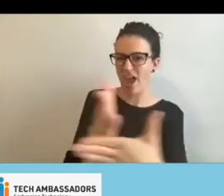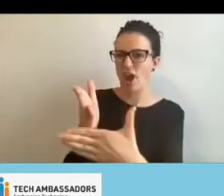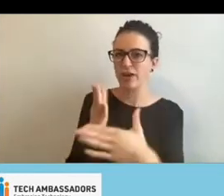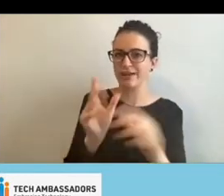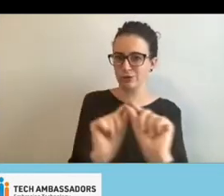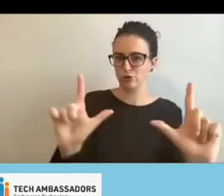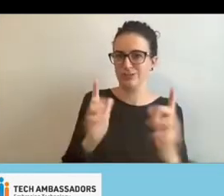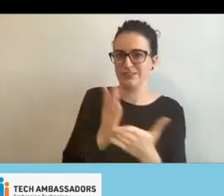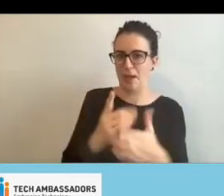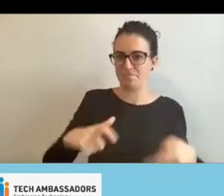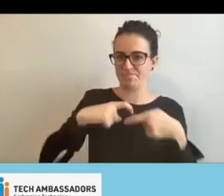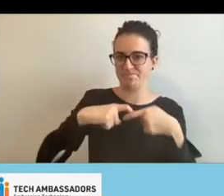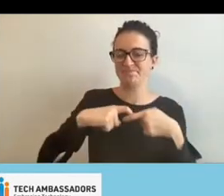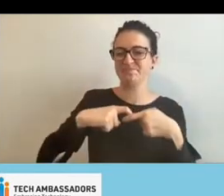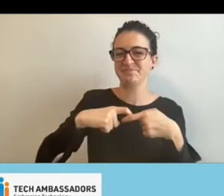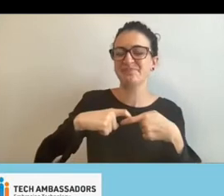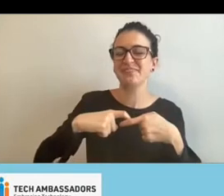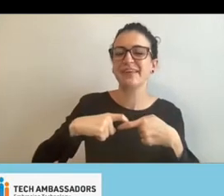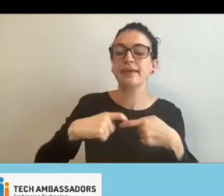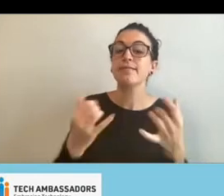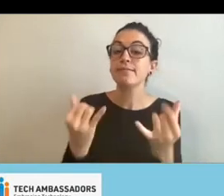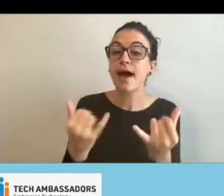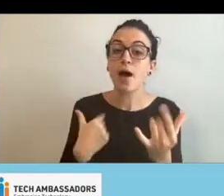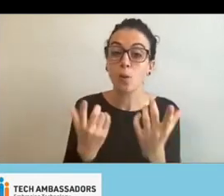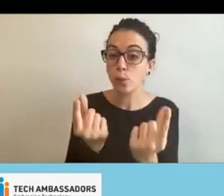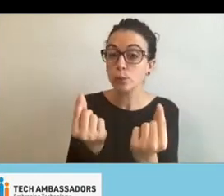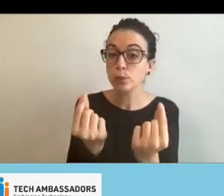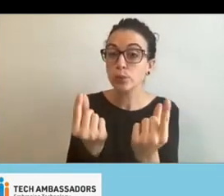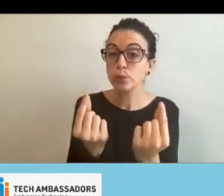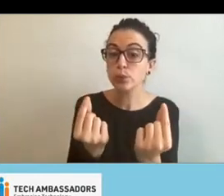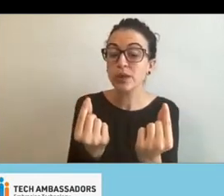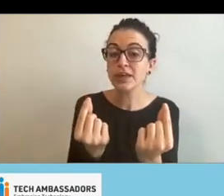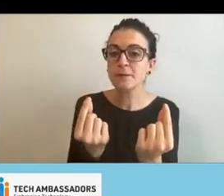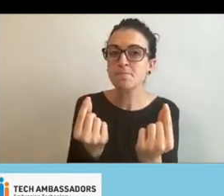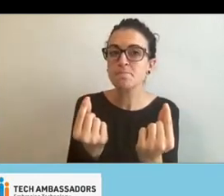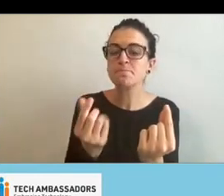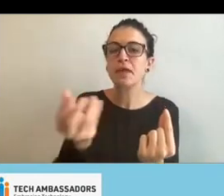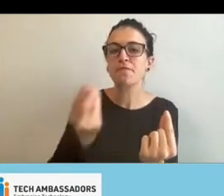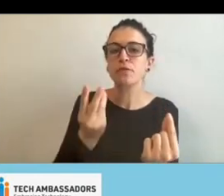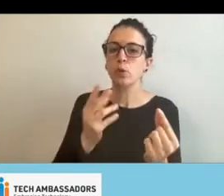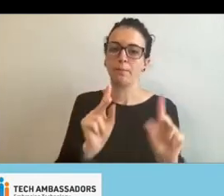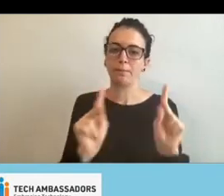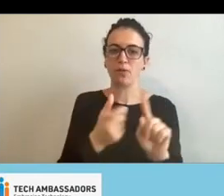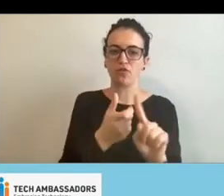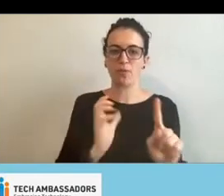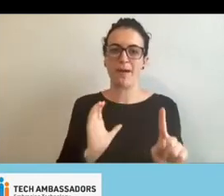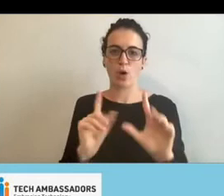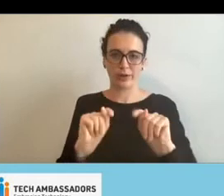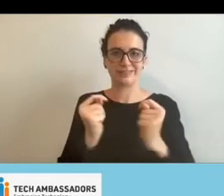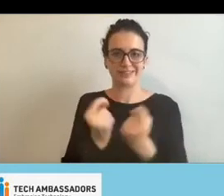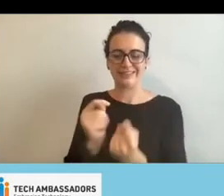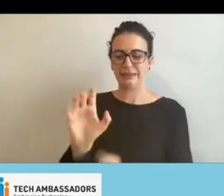And at this point, what I want to do is give a couple of members of our core team a couple of minutes to